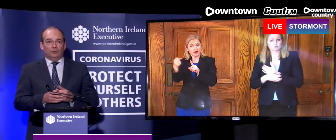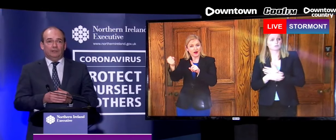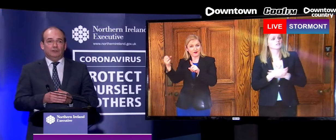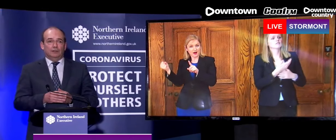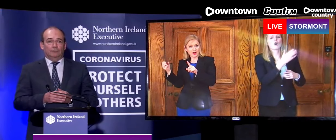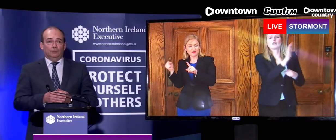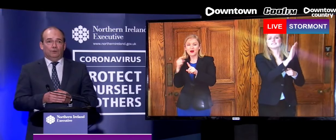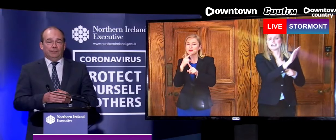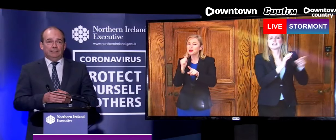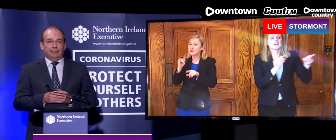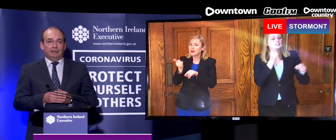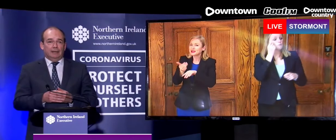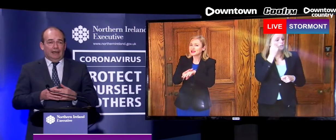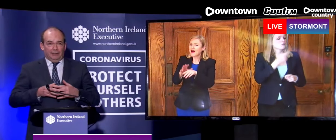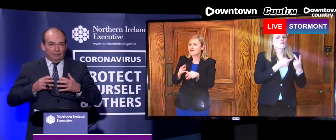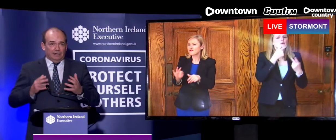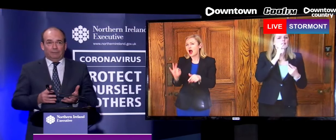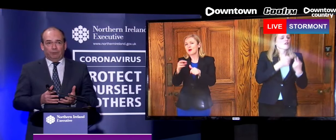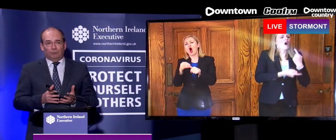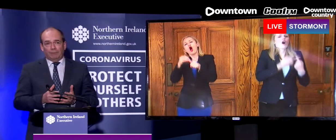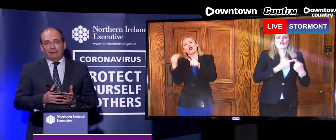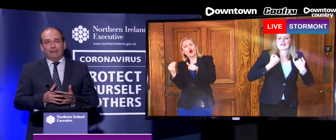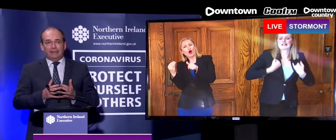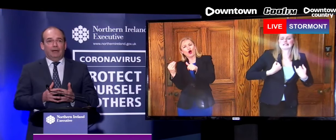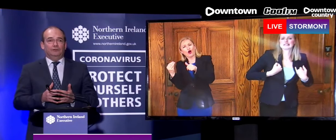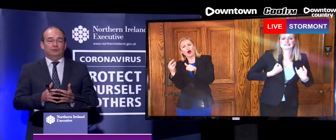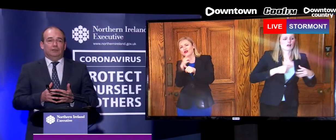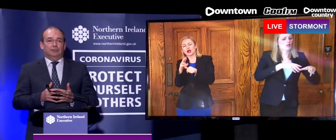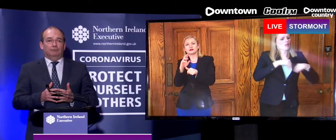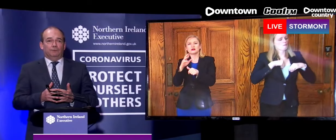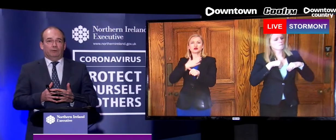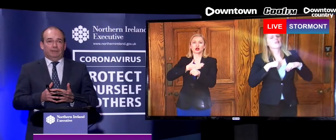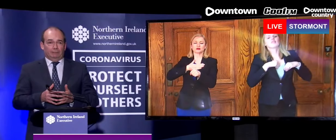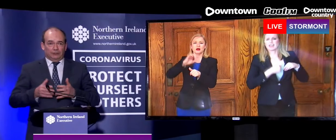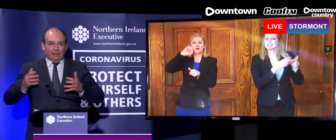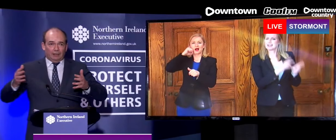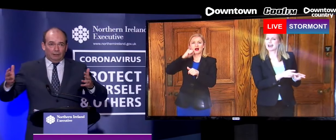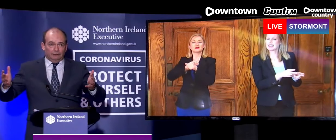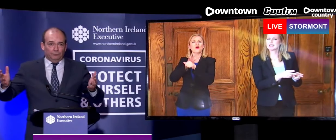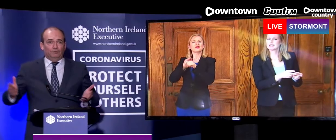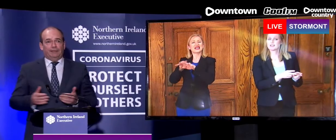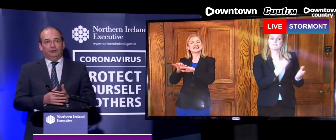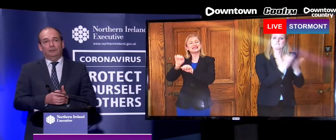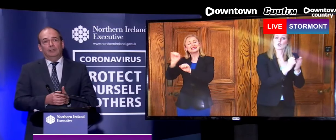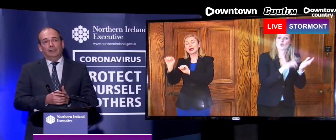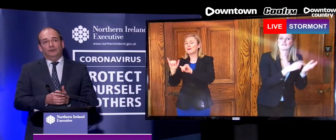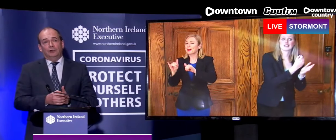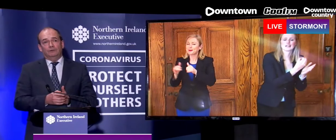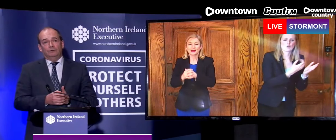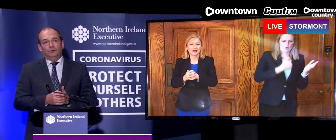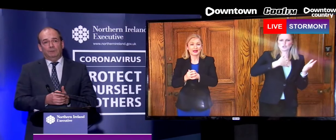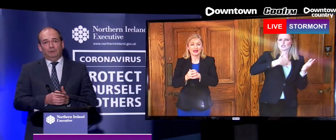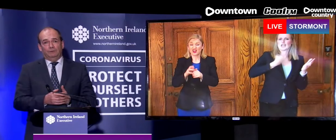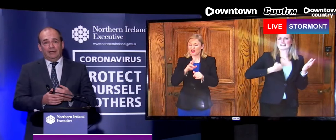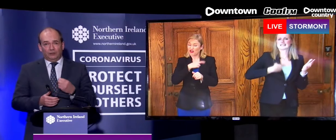as a consequence of COVID-19. I think that it'll be probably many months before we'll be able to tell the full picture in